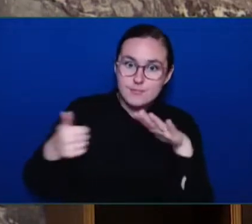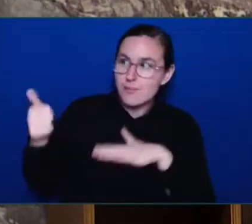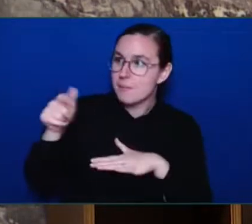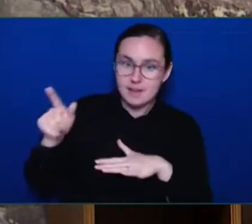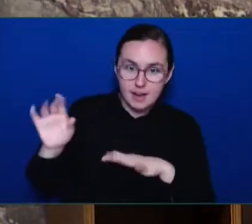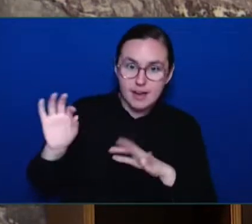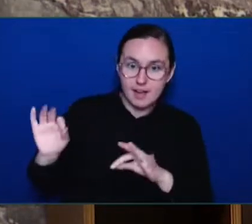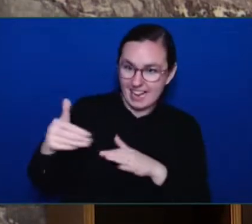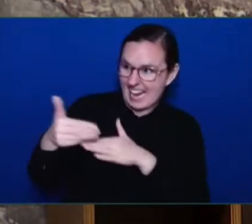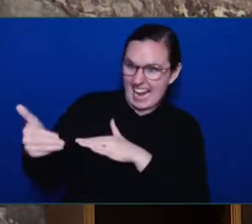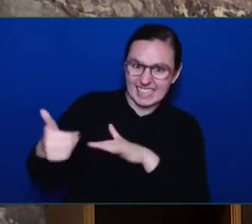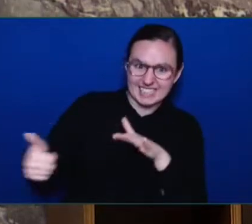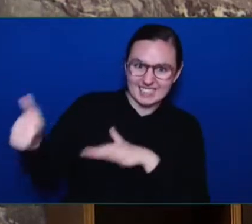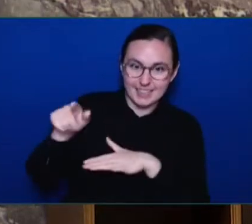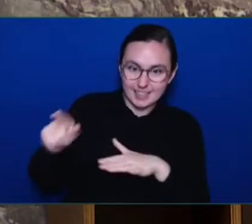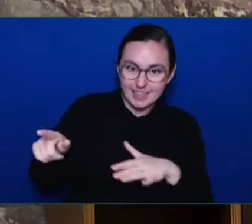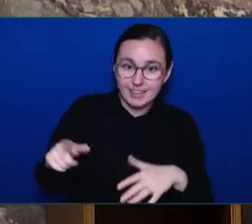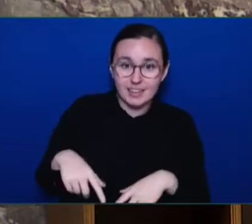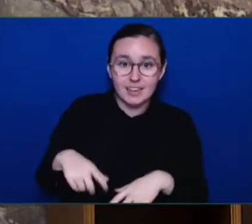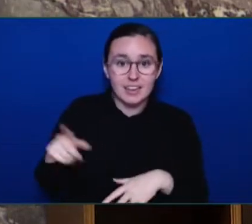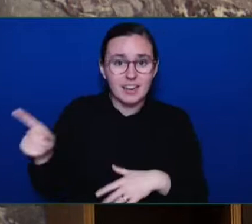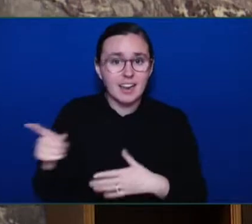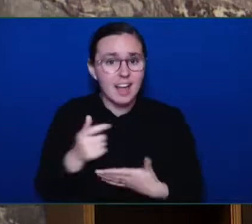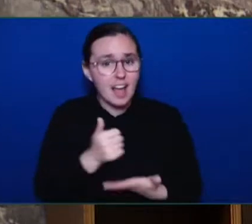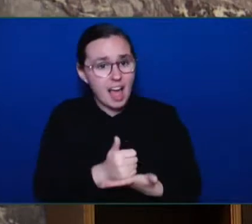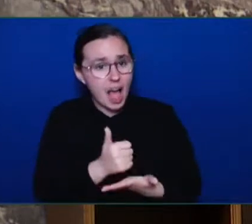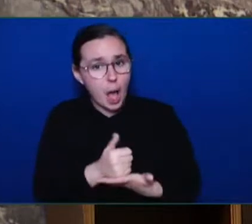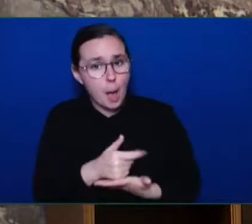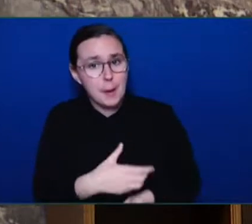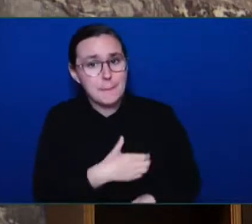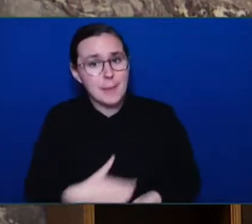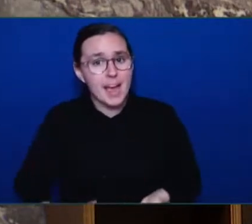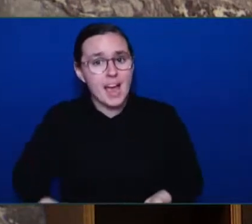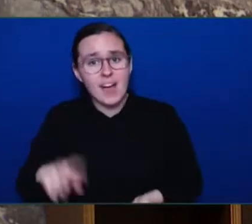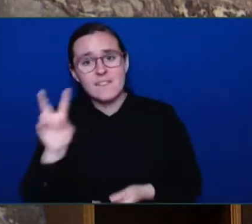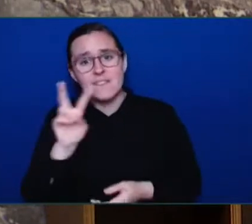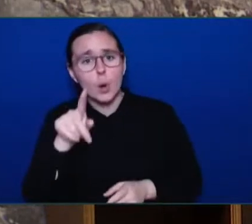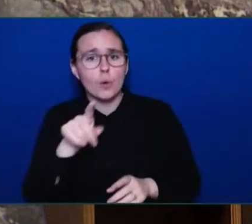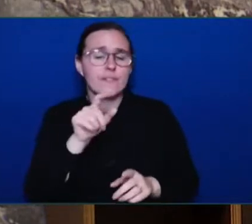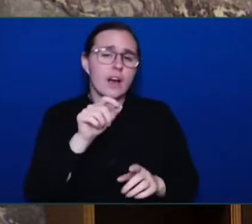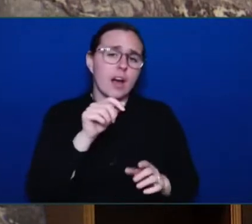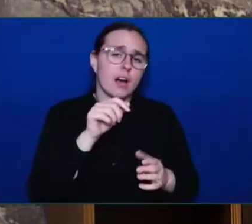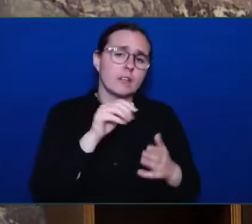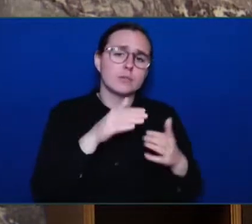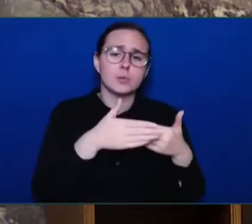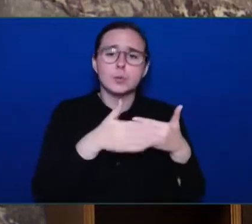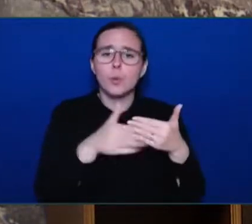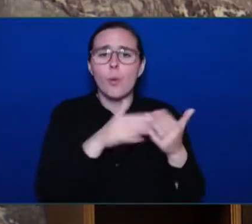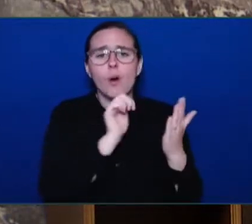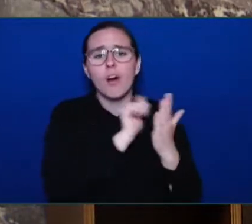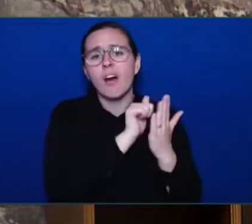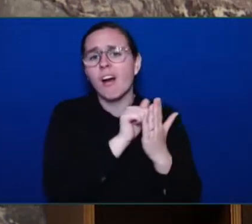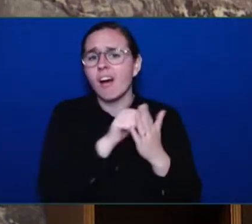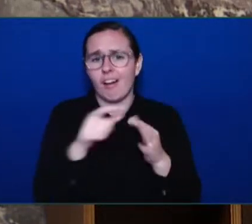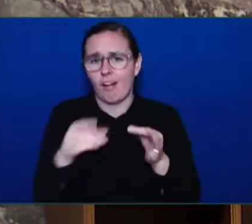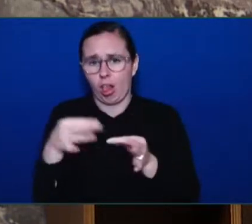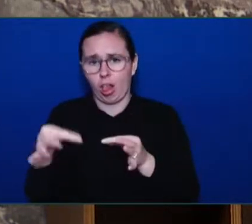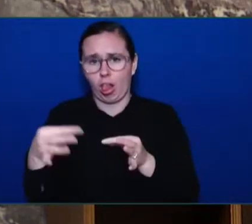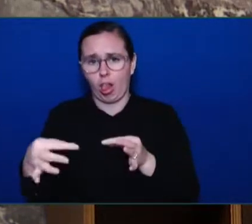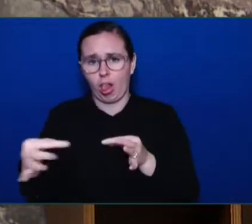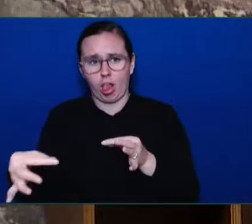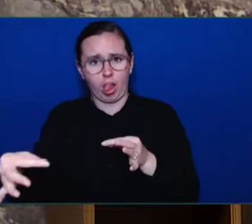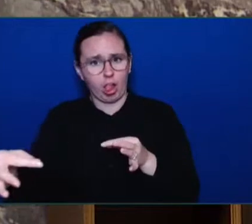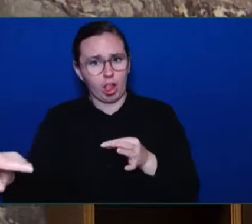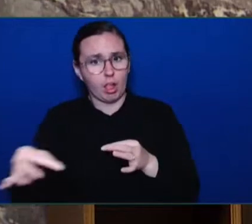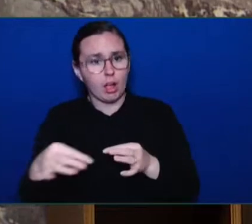the Indigenous-led bid until after the municipal elections. The reality is he made his position clear as a radical protester